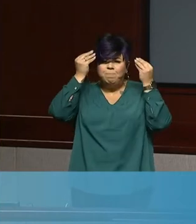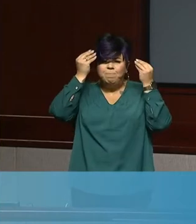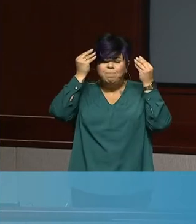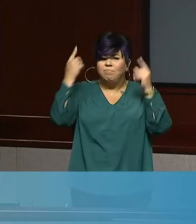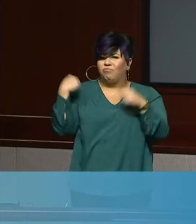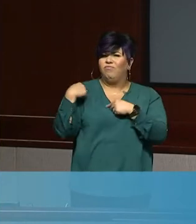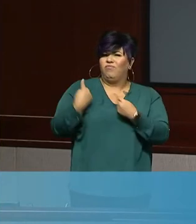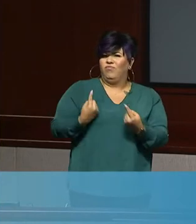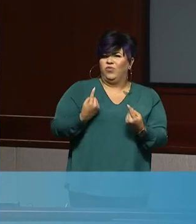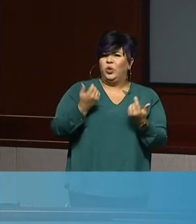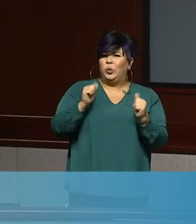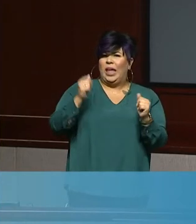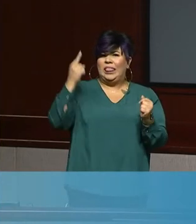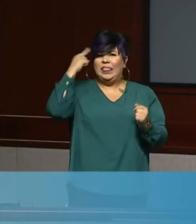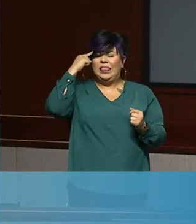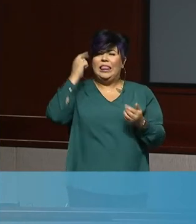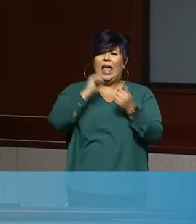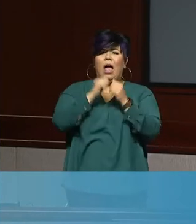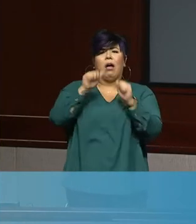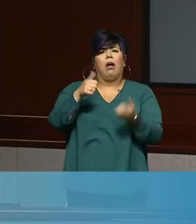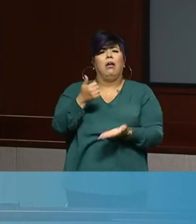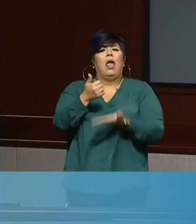during this time.